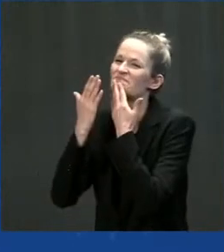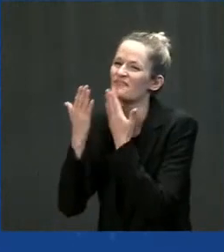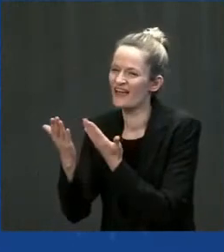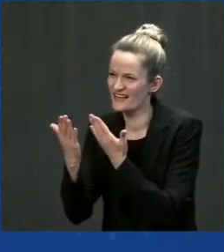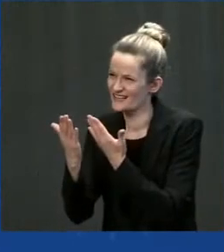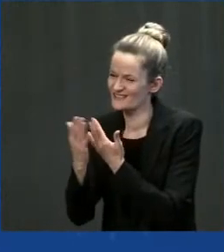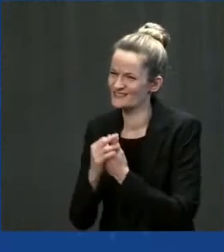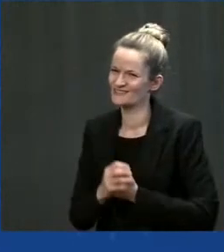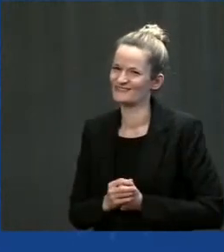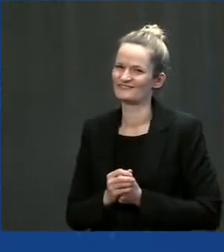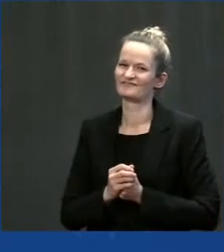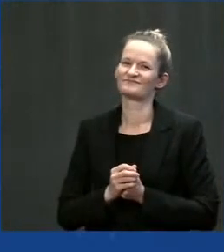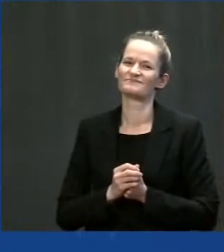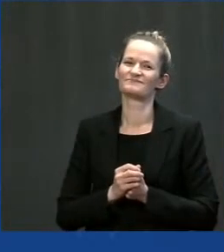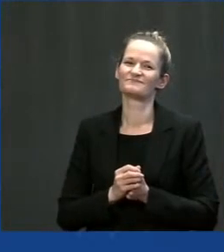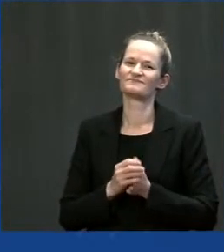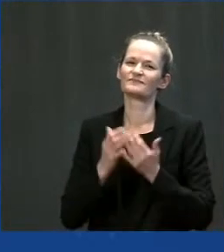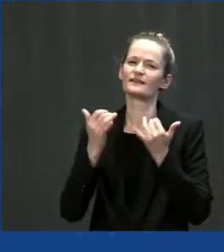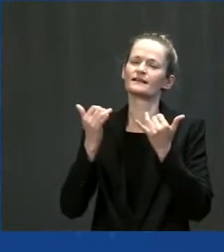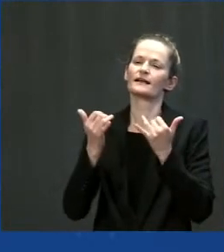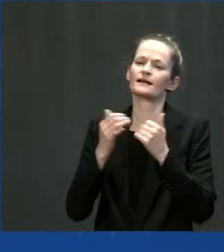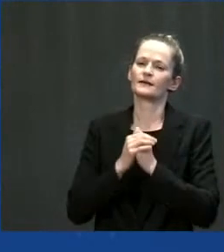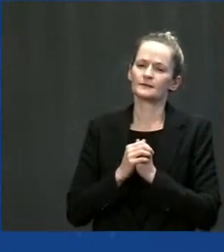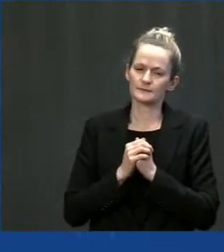sort of breaking through this first